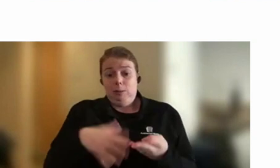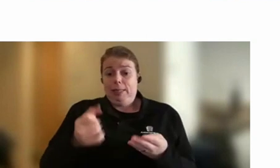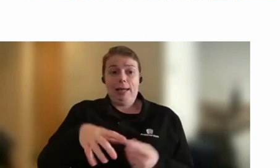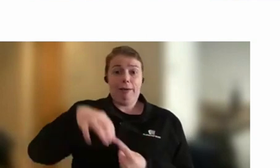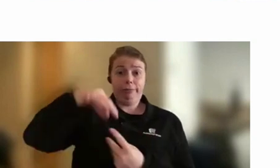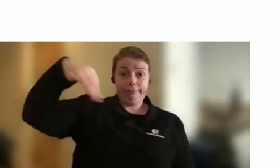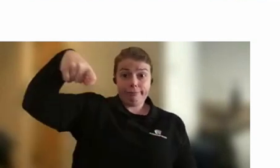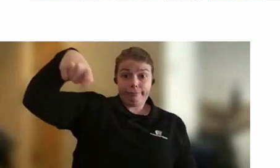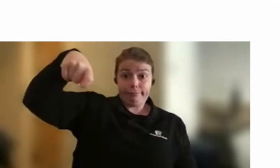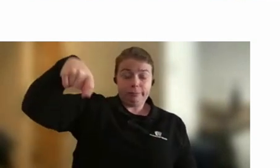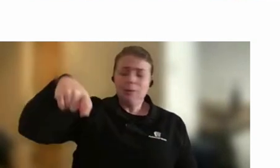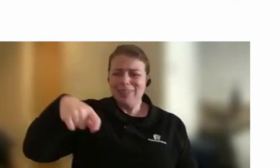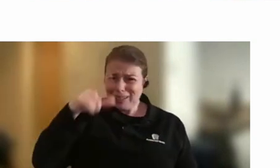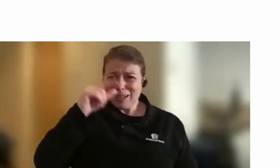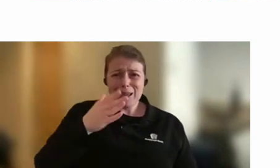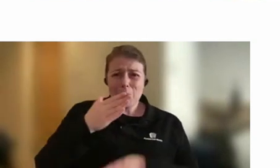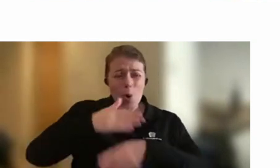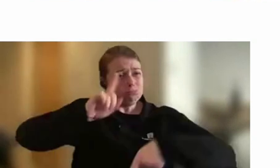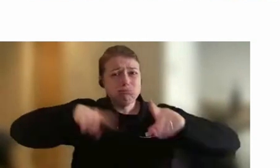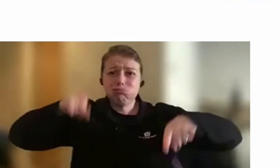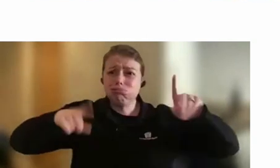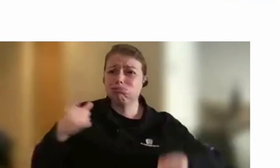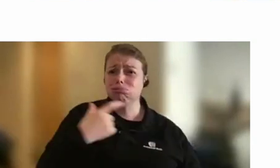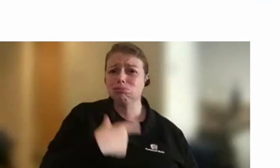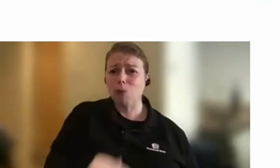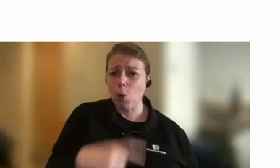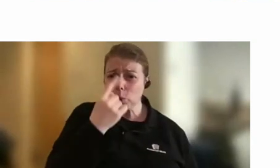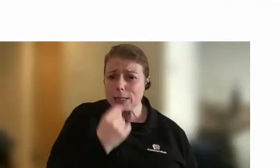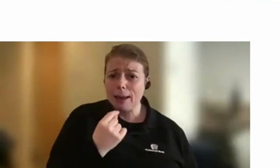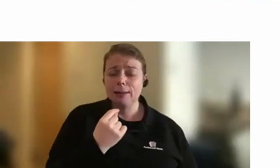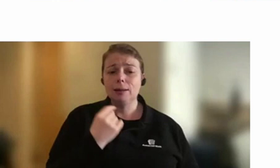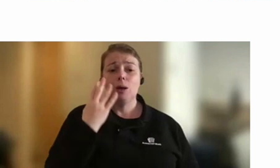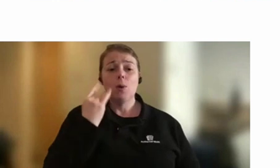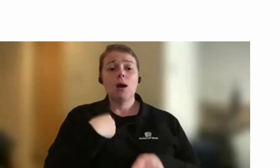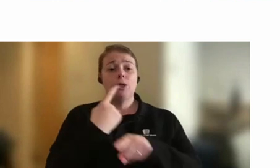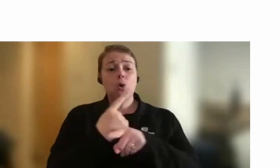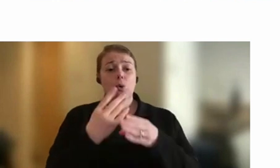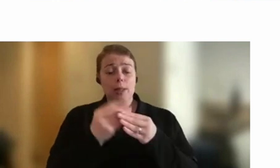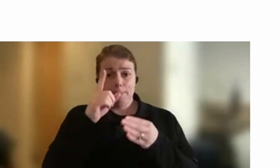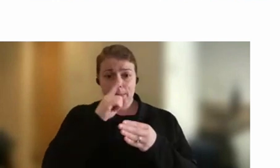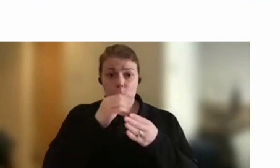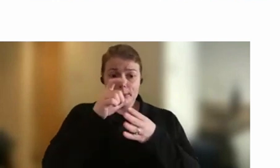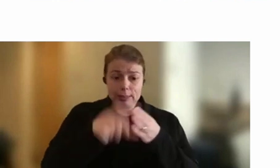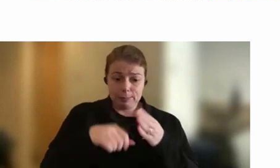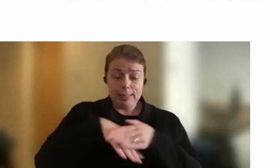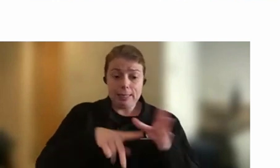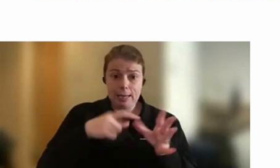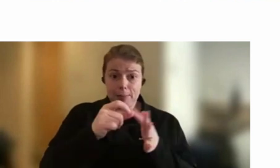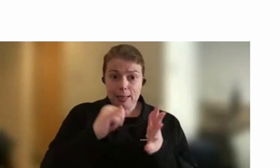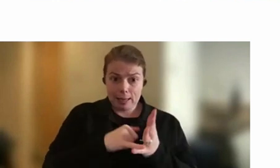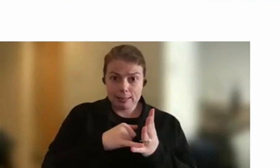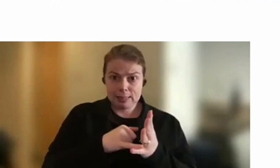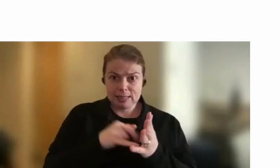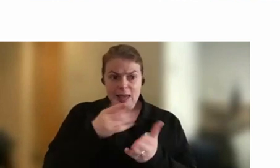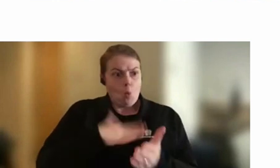and work in a whole diversity of roles. And when I speak to people with disability within the APS, that's something they're really looking for.